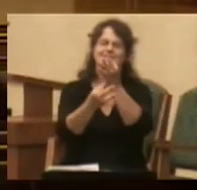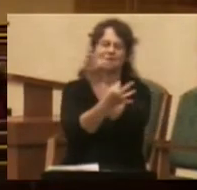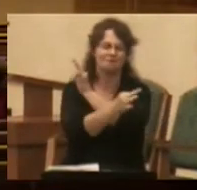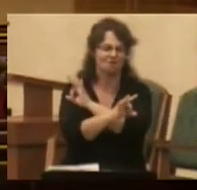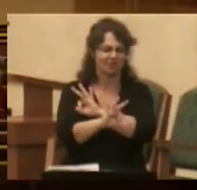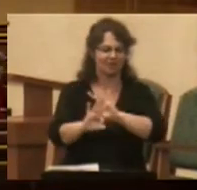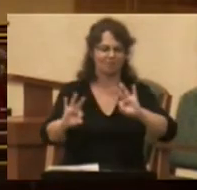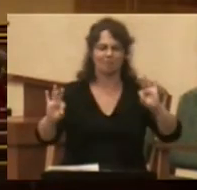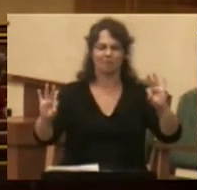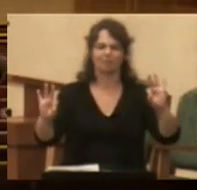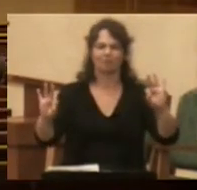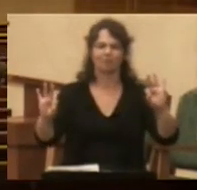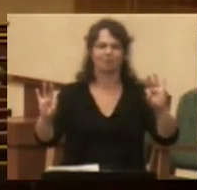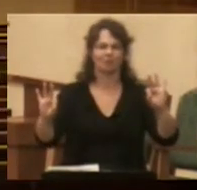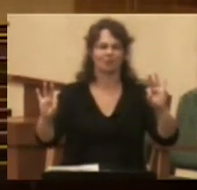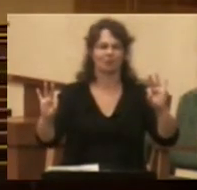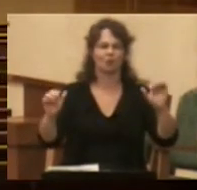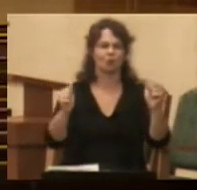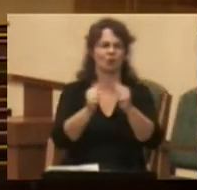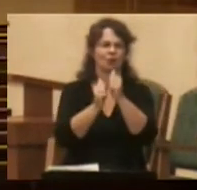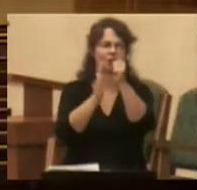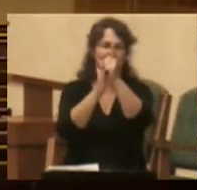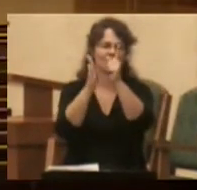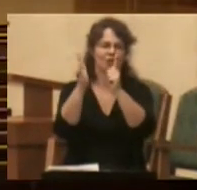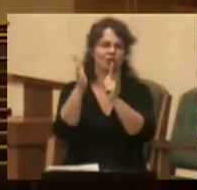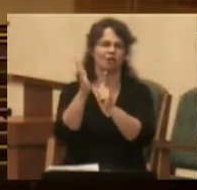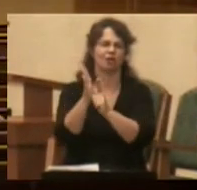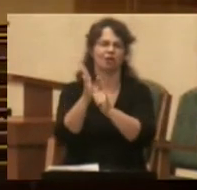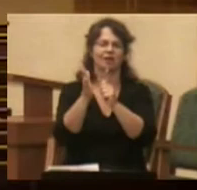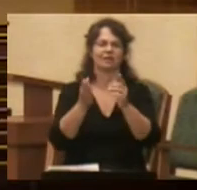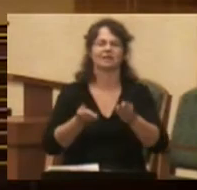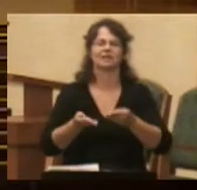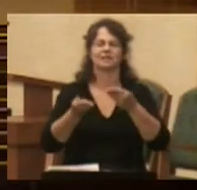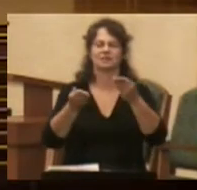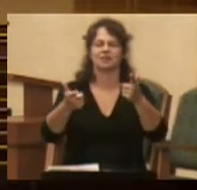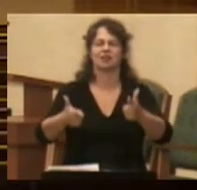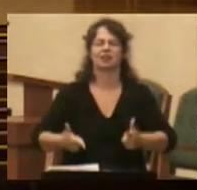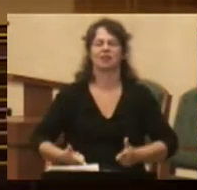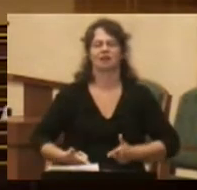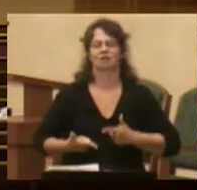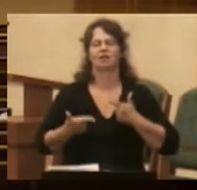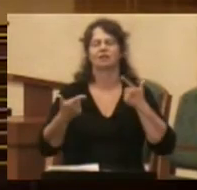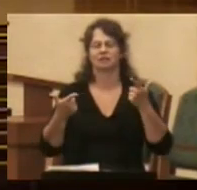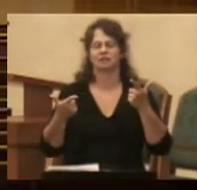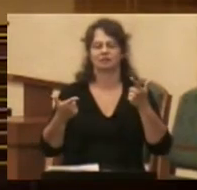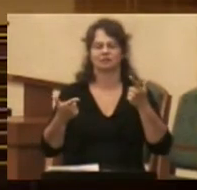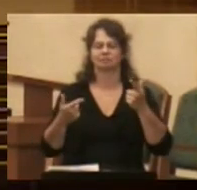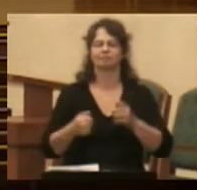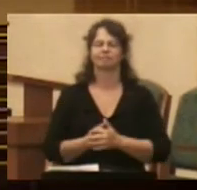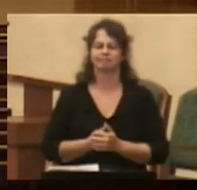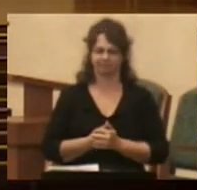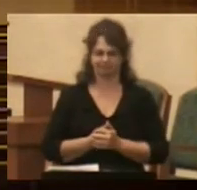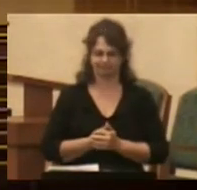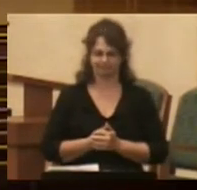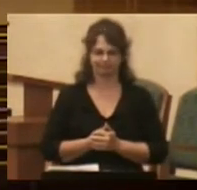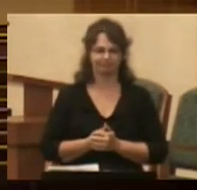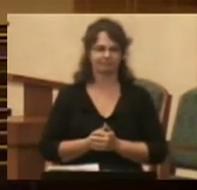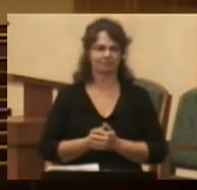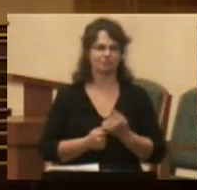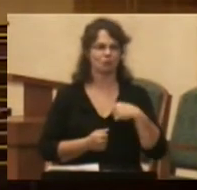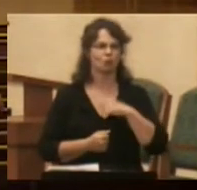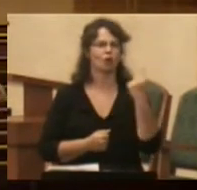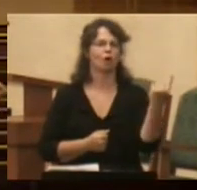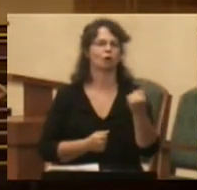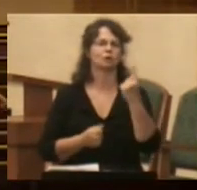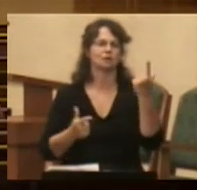within the laws that bring life to us. May we always